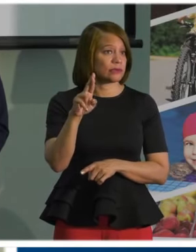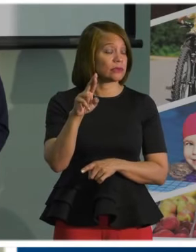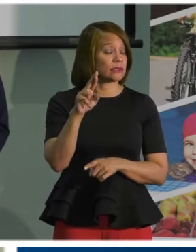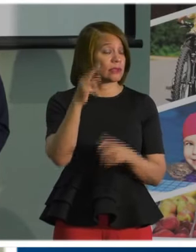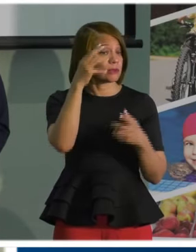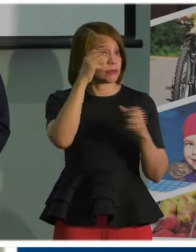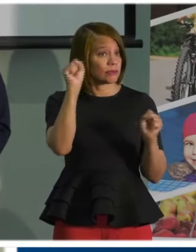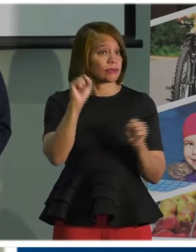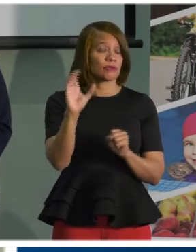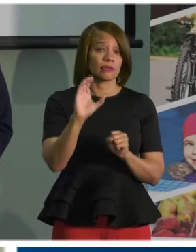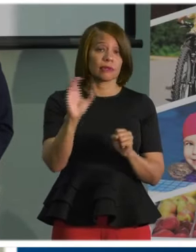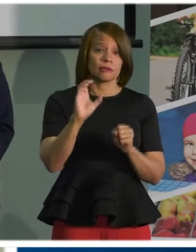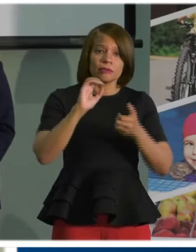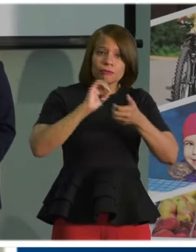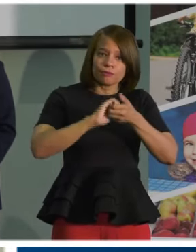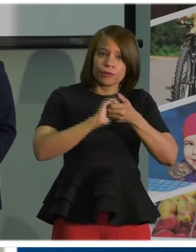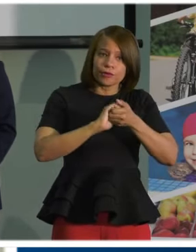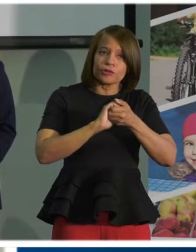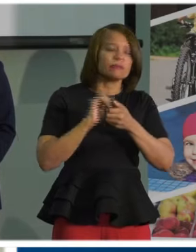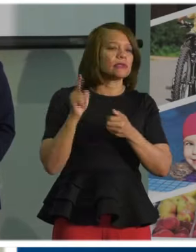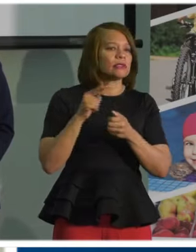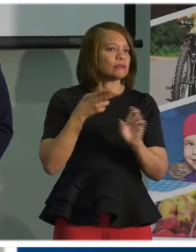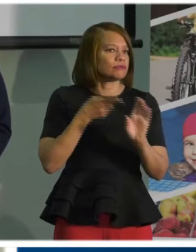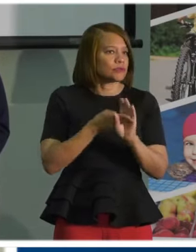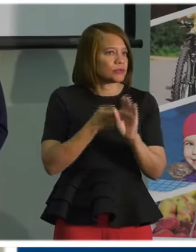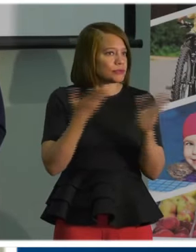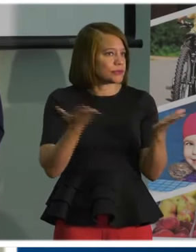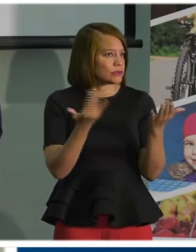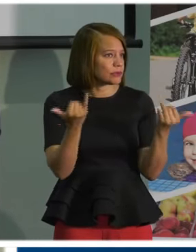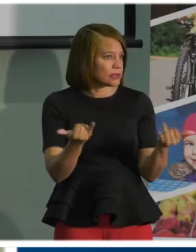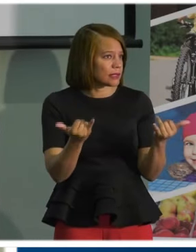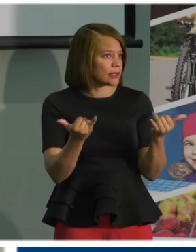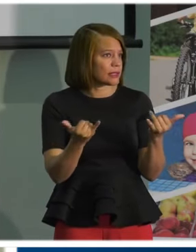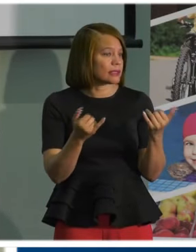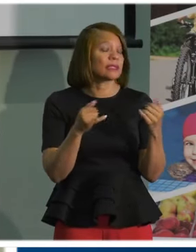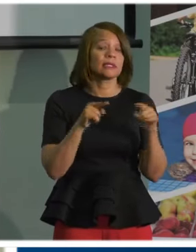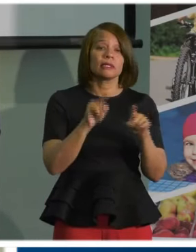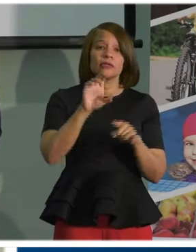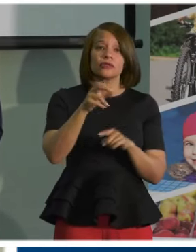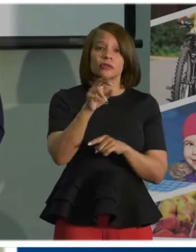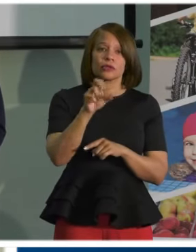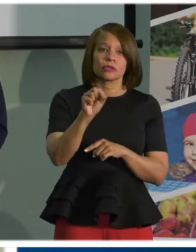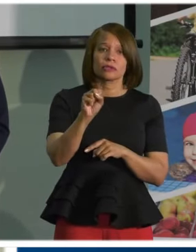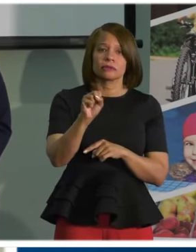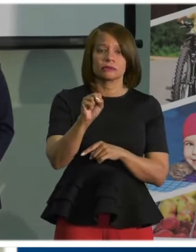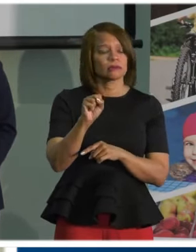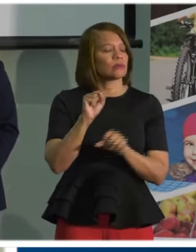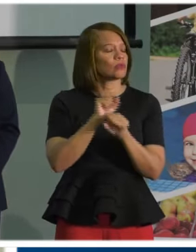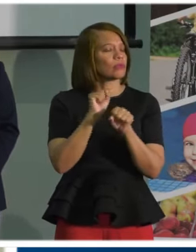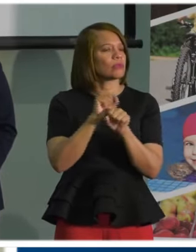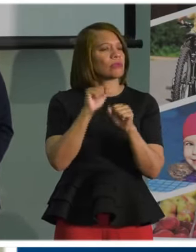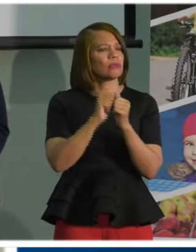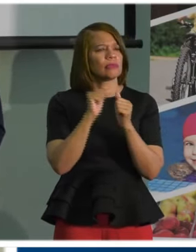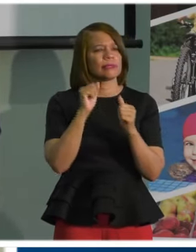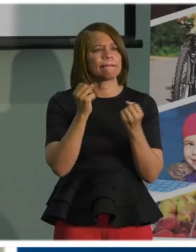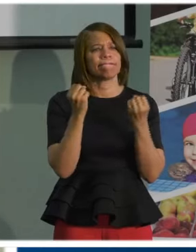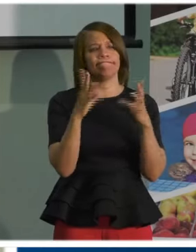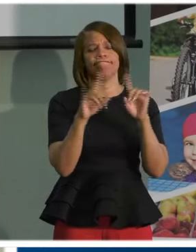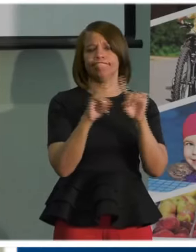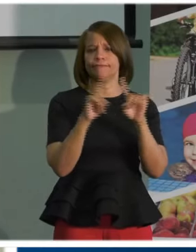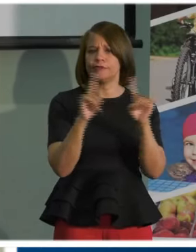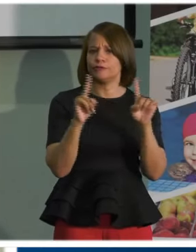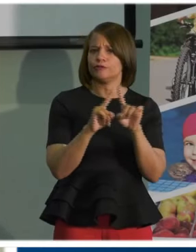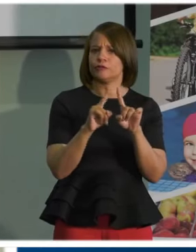joining us, as well as Chris Sewell, who works on so many important issues